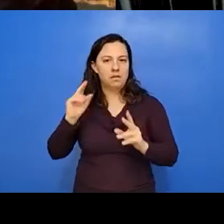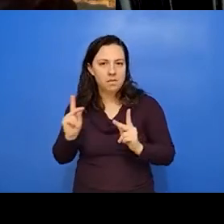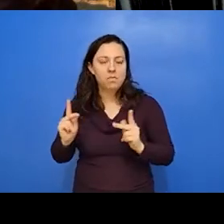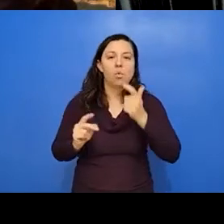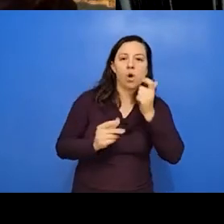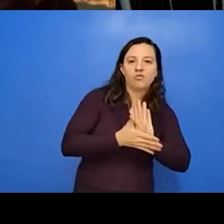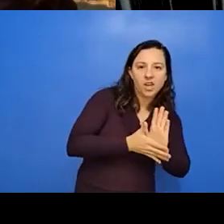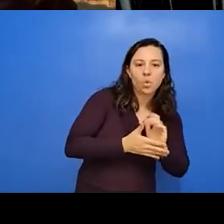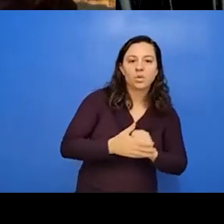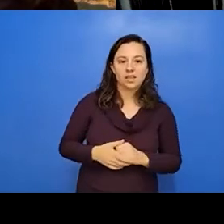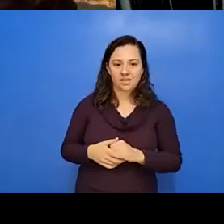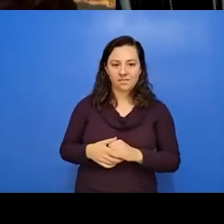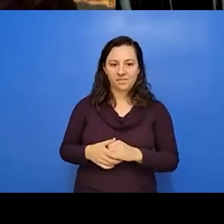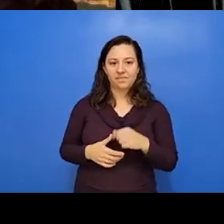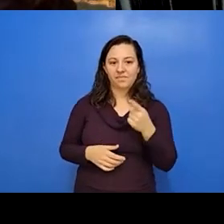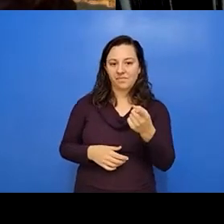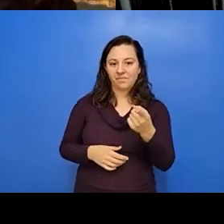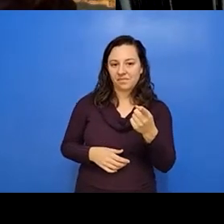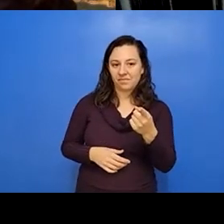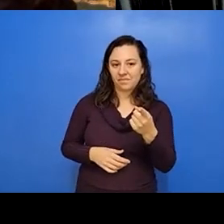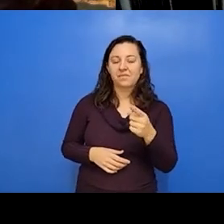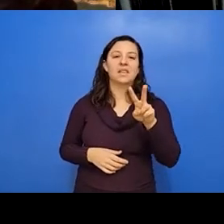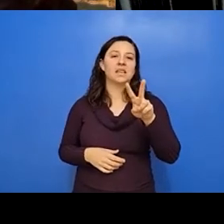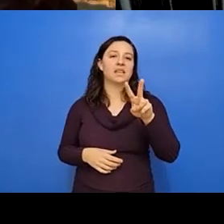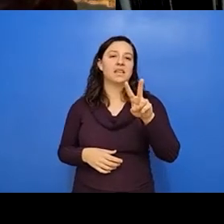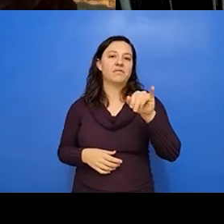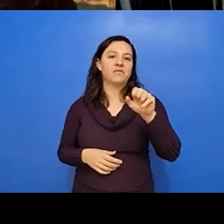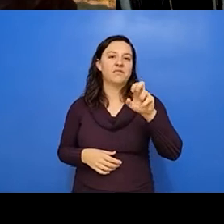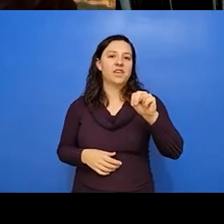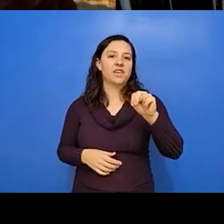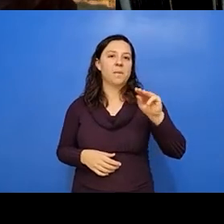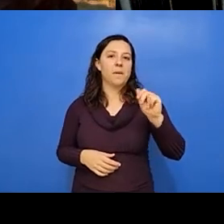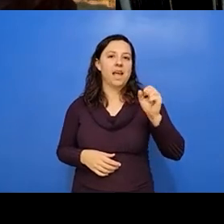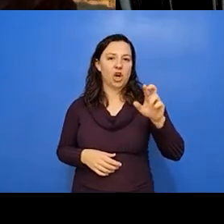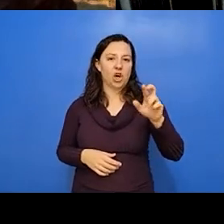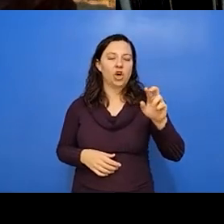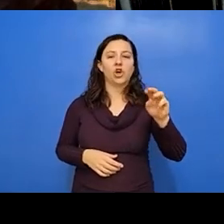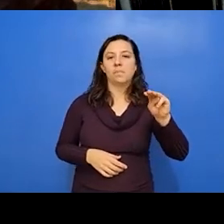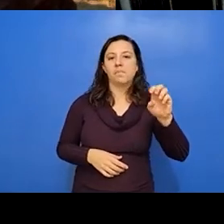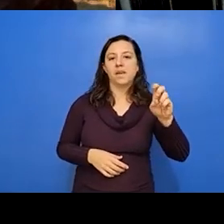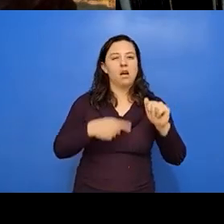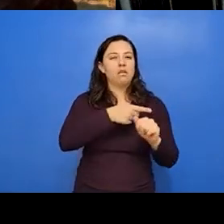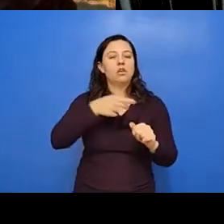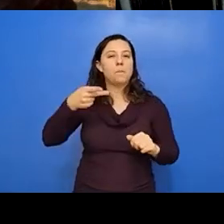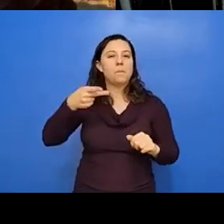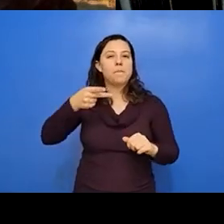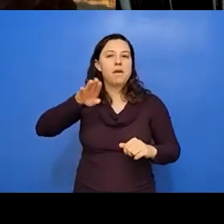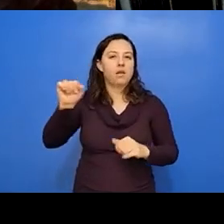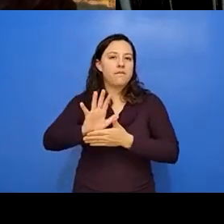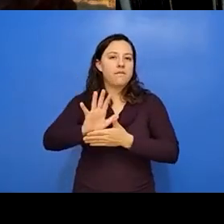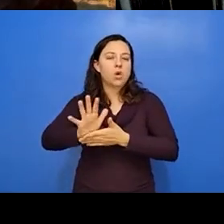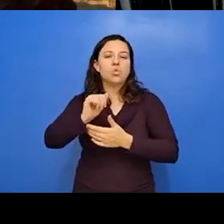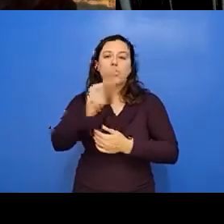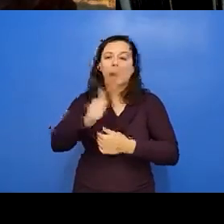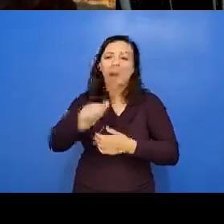which is, I happen to be the chair of the board of vision maker media, but these are PBS videos. So pretty much any video that airs on